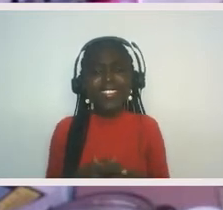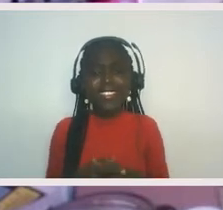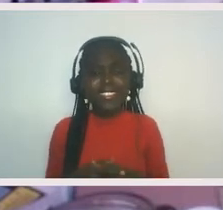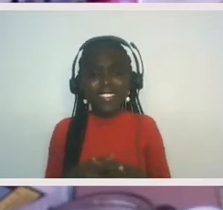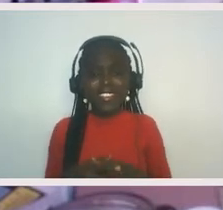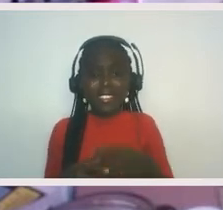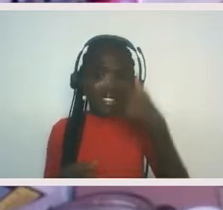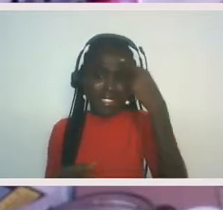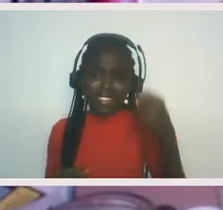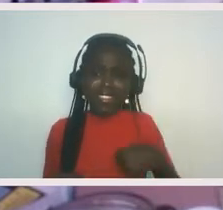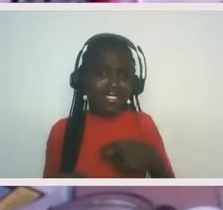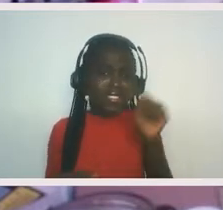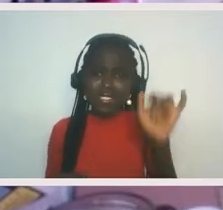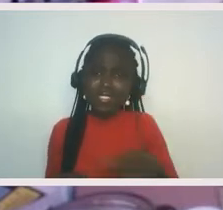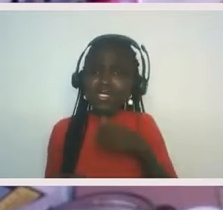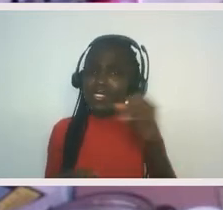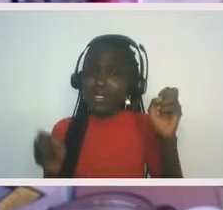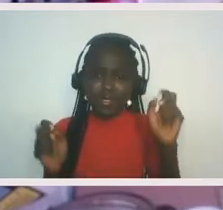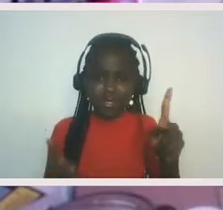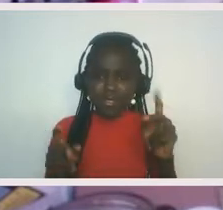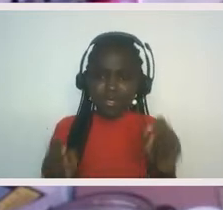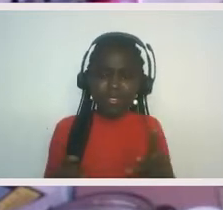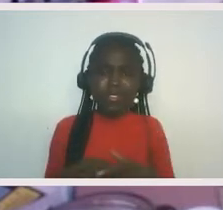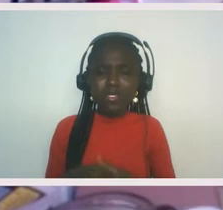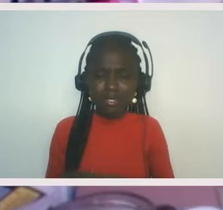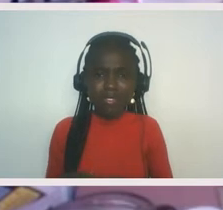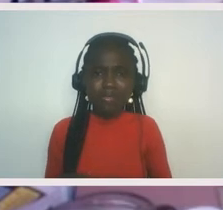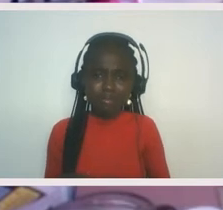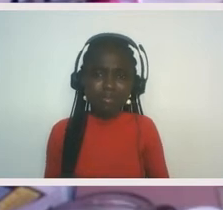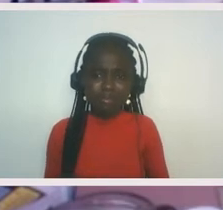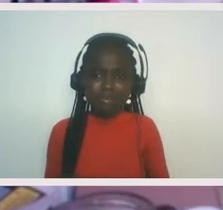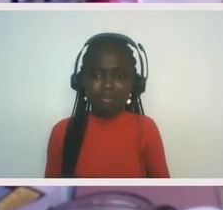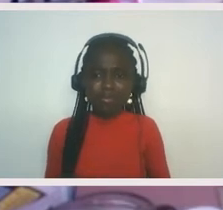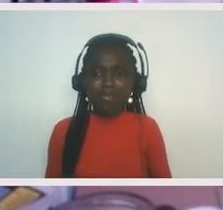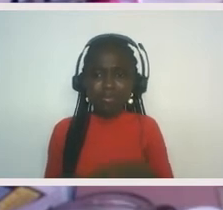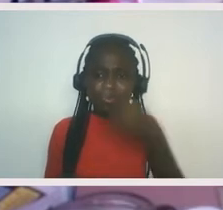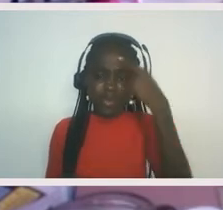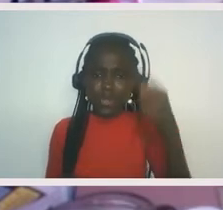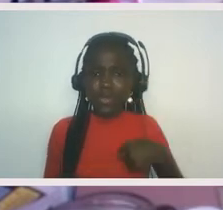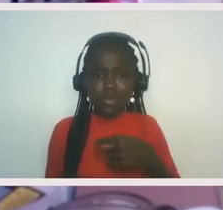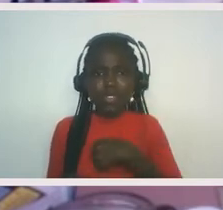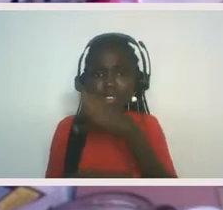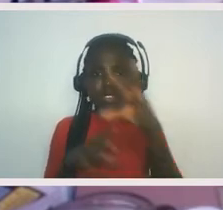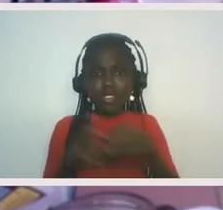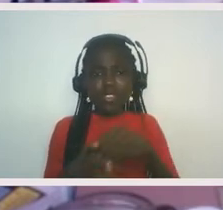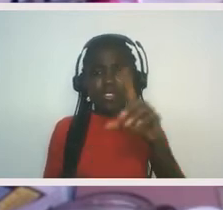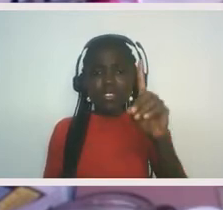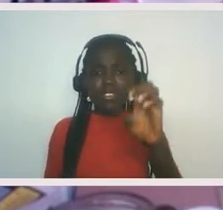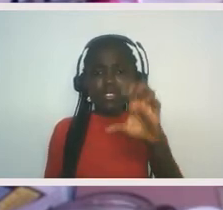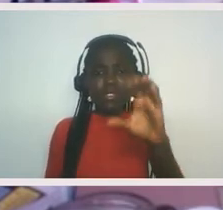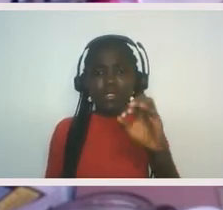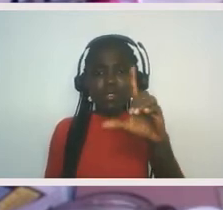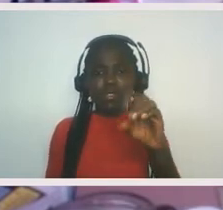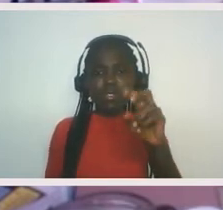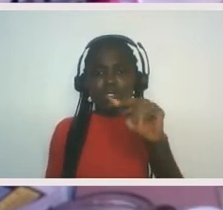We're really not okay. And it would just, because we, we, uh, part of the decolonization process was me